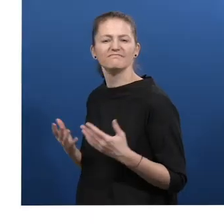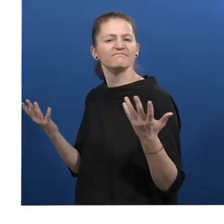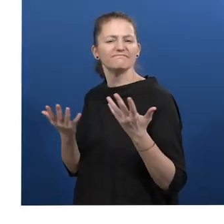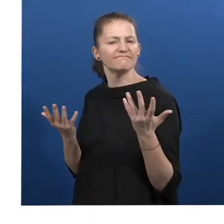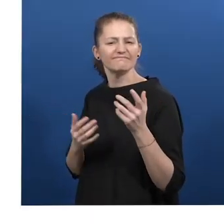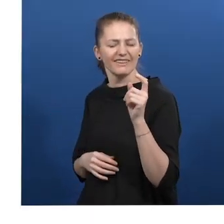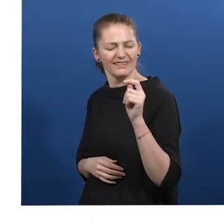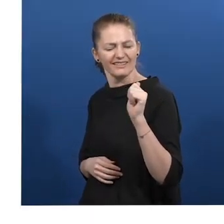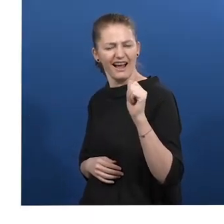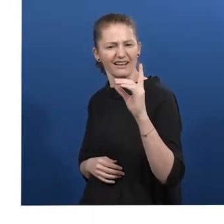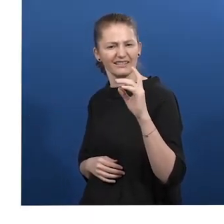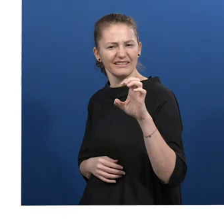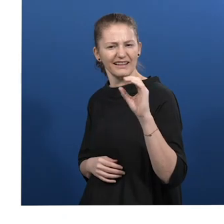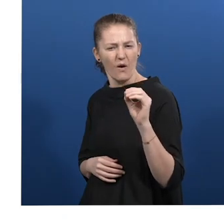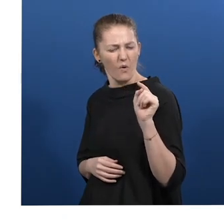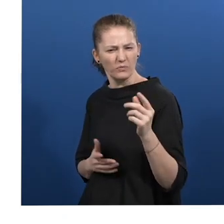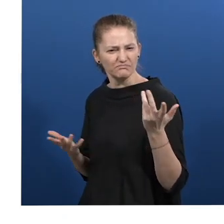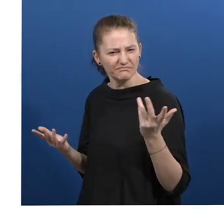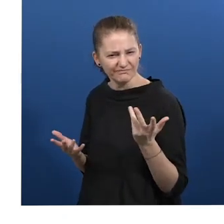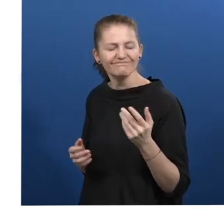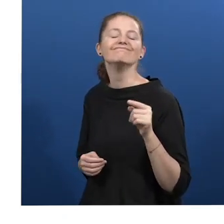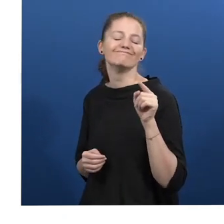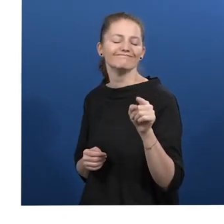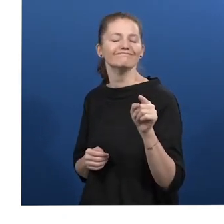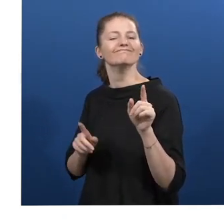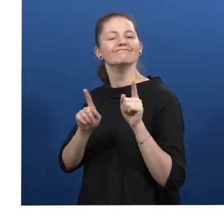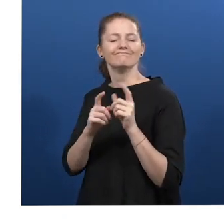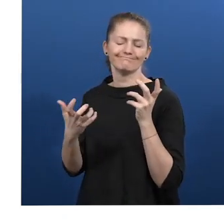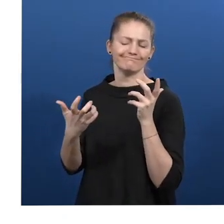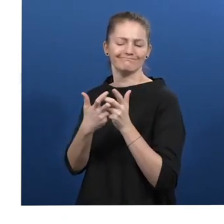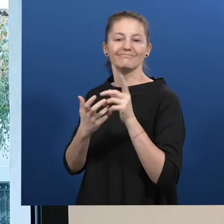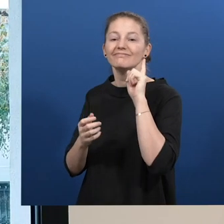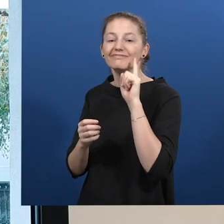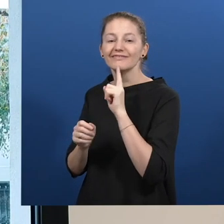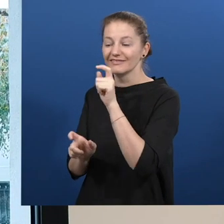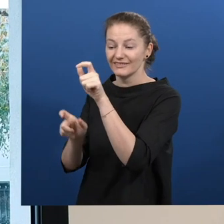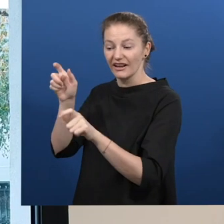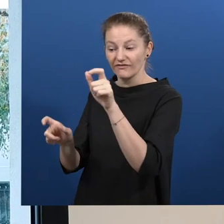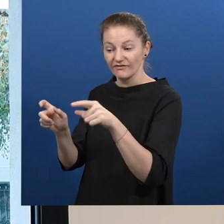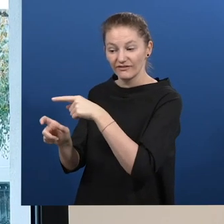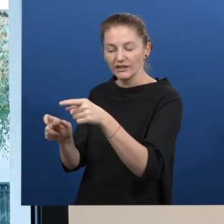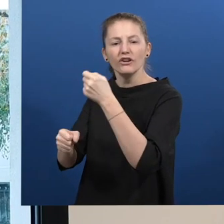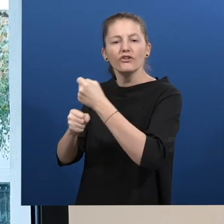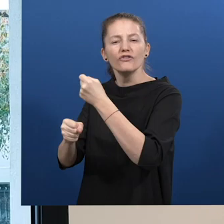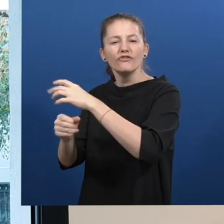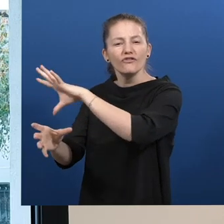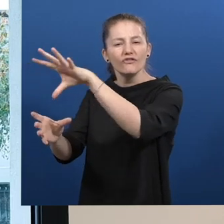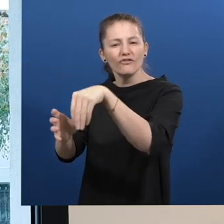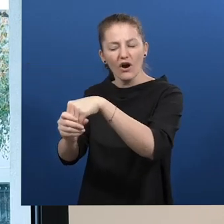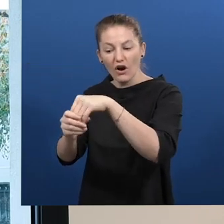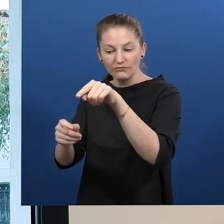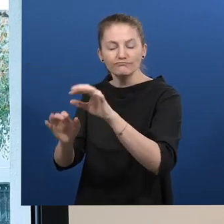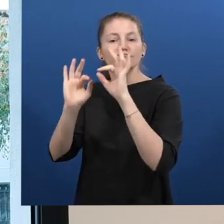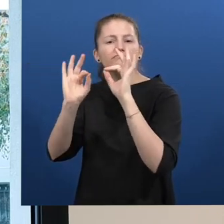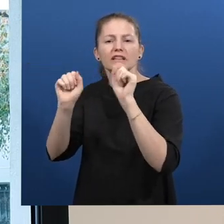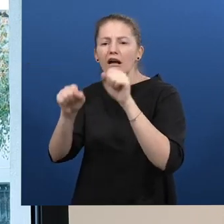What is Tadeo about? Julia Monet, Director of Tadeo. Tadeo is a comprehensive solution designed for